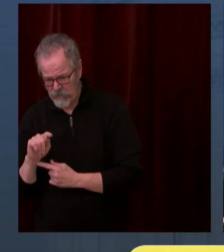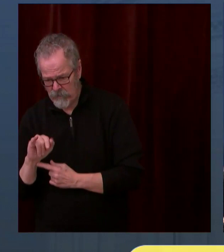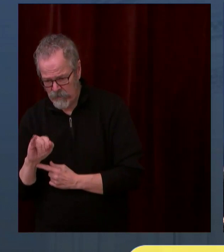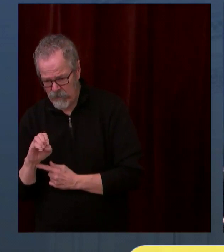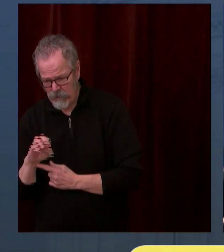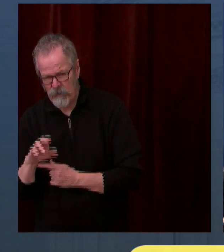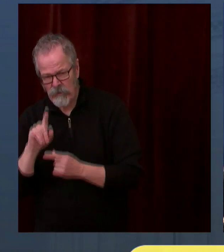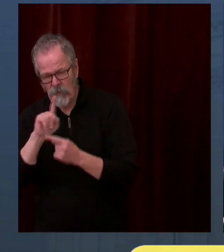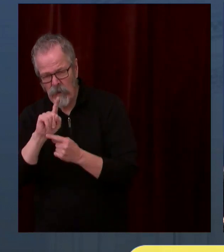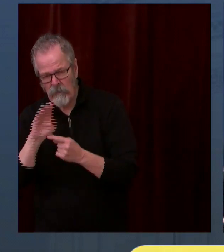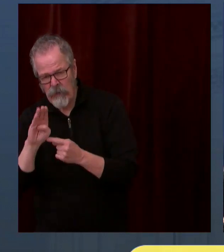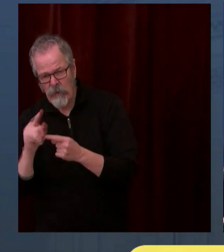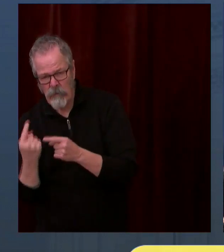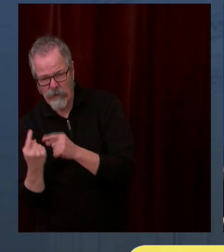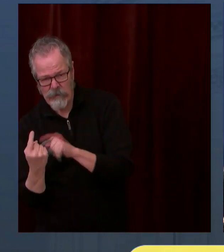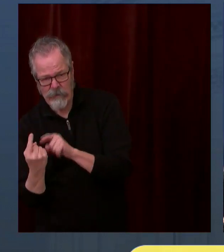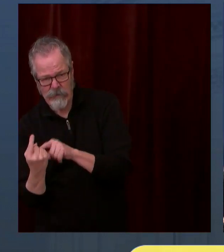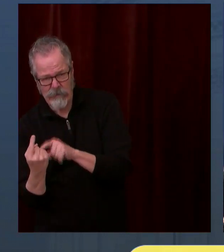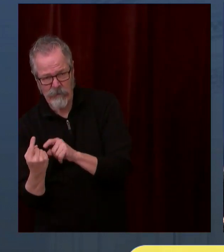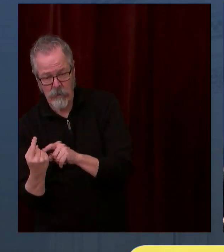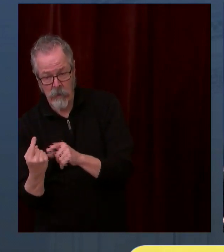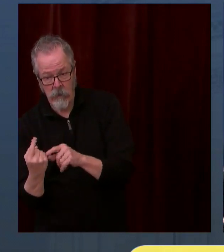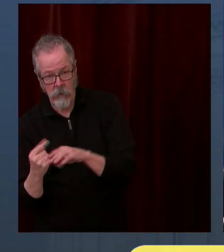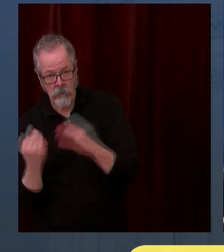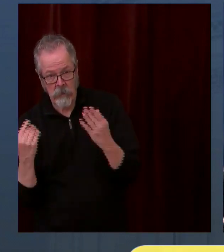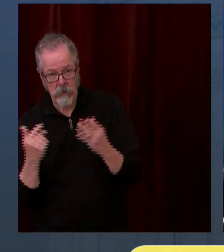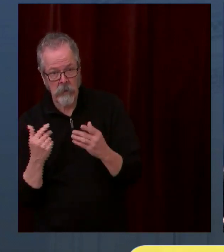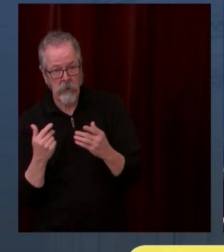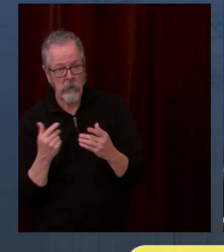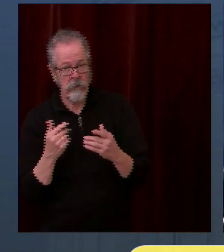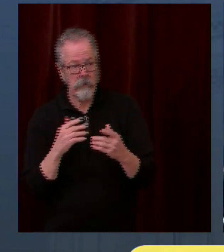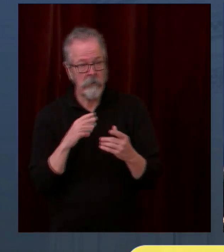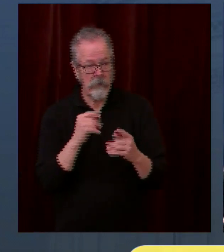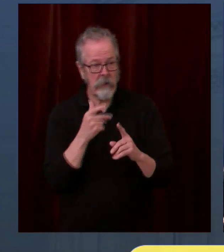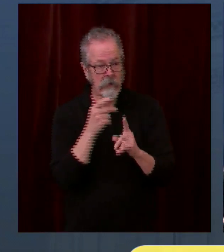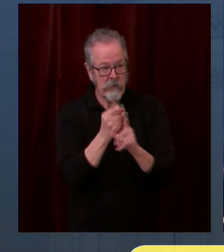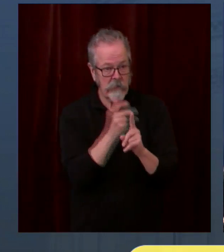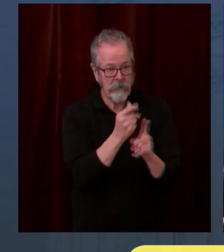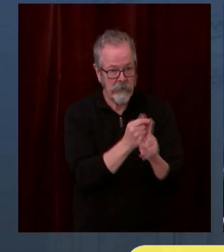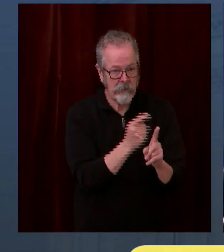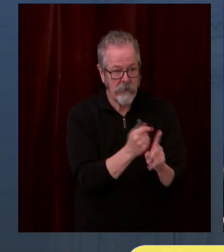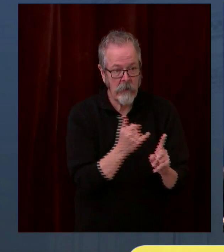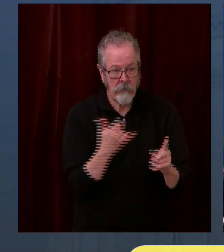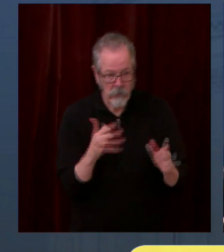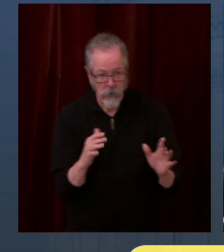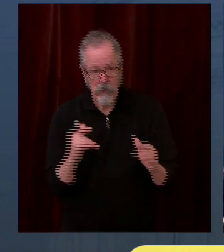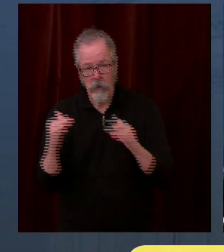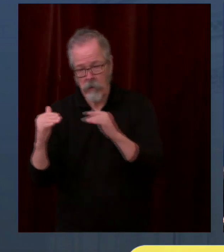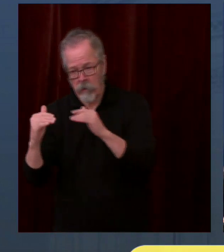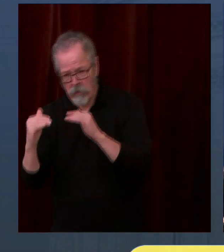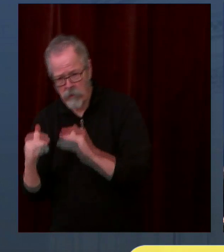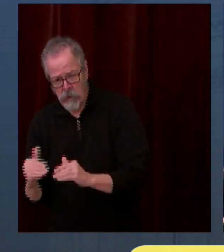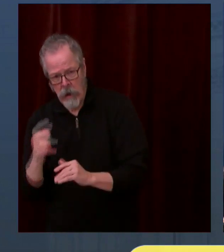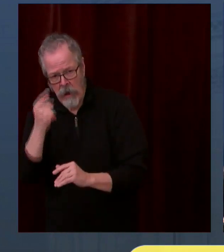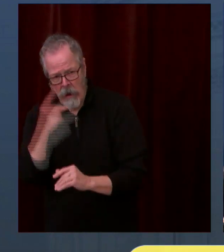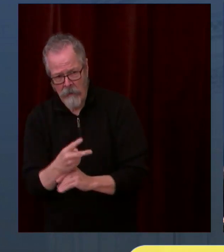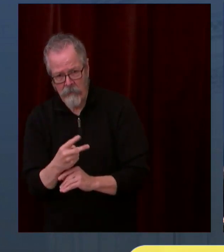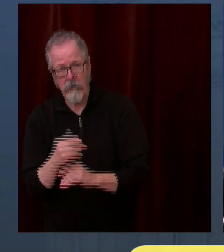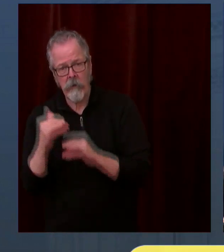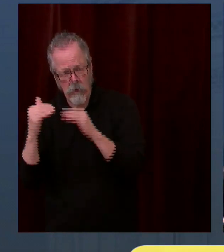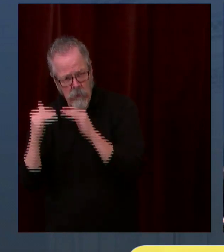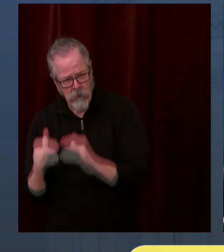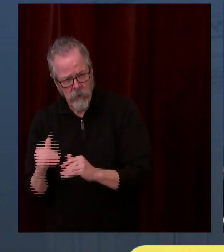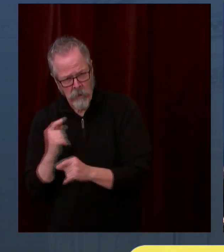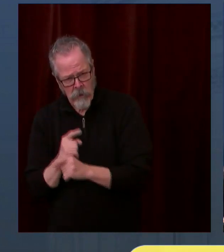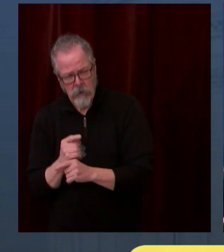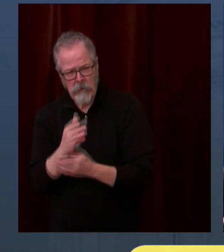going to be able to kind of move through phases quickly if like what we're seeing in rural areas they've vaccinated a lot of the people in the current phase and